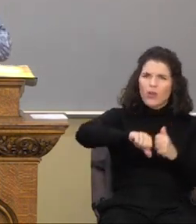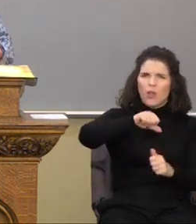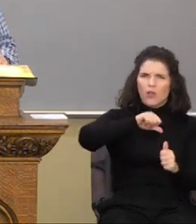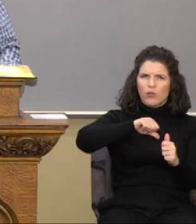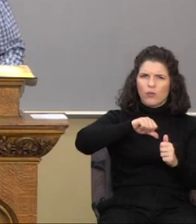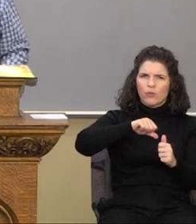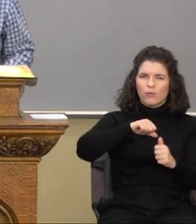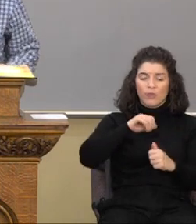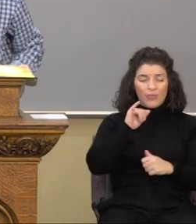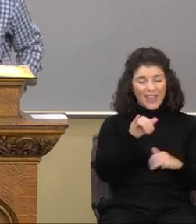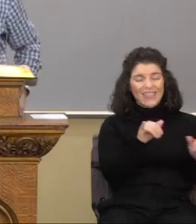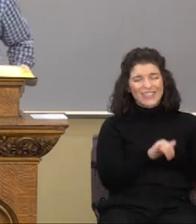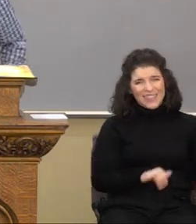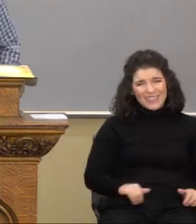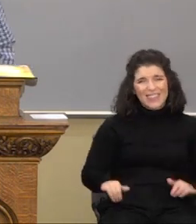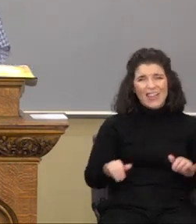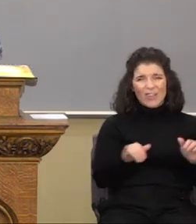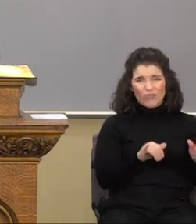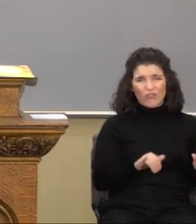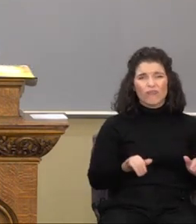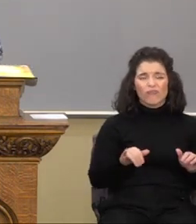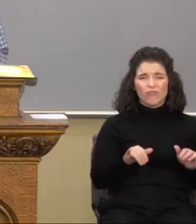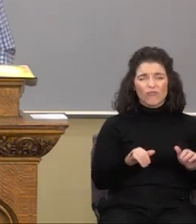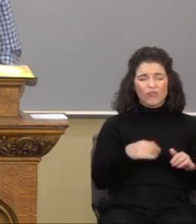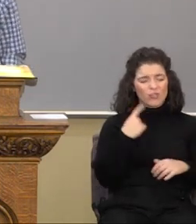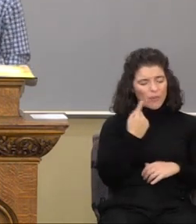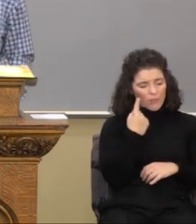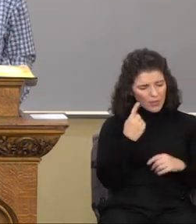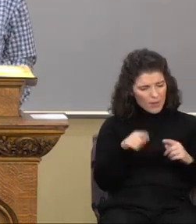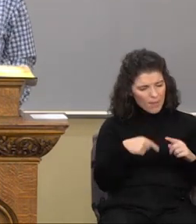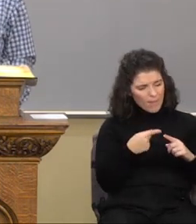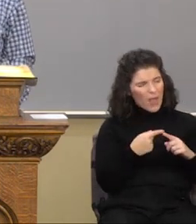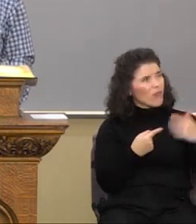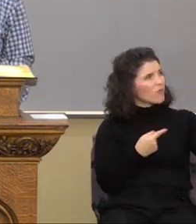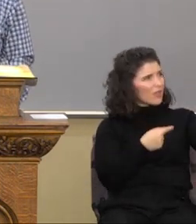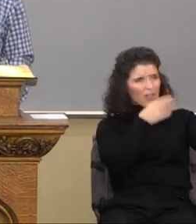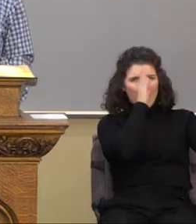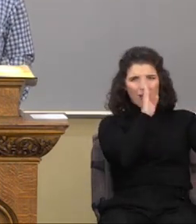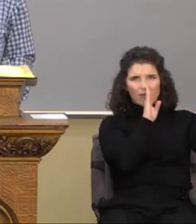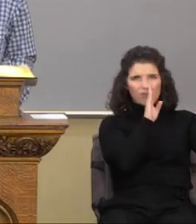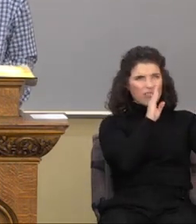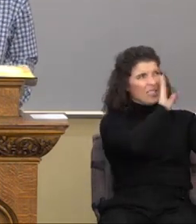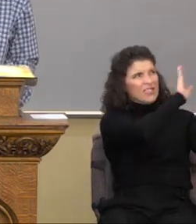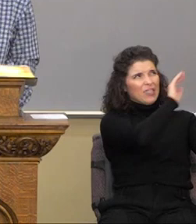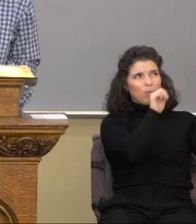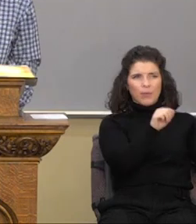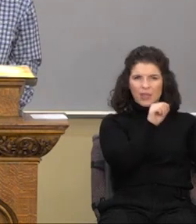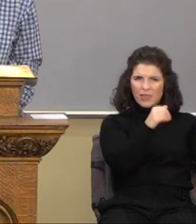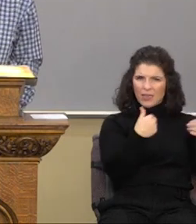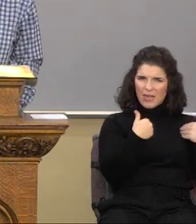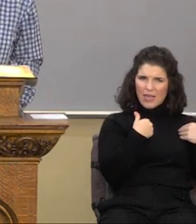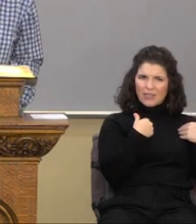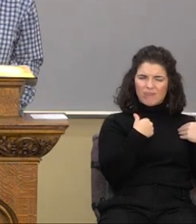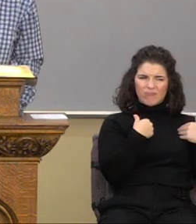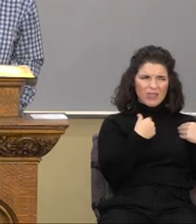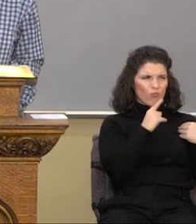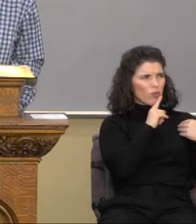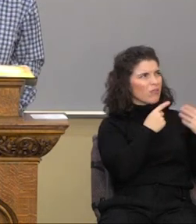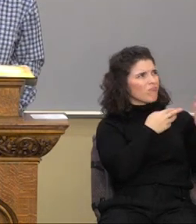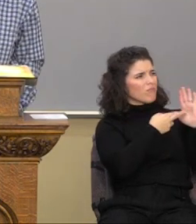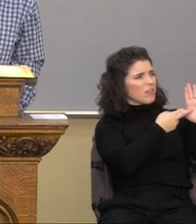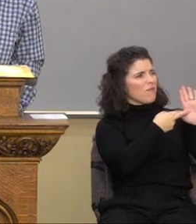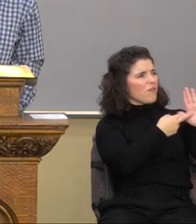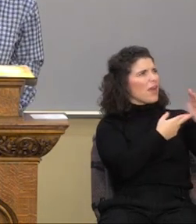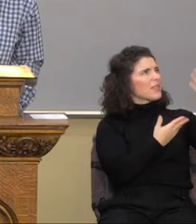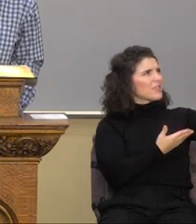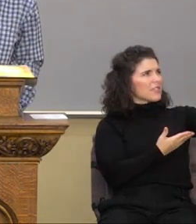about the capacity that God possesses that defines him that has something to do with